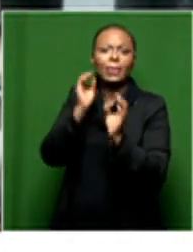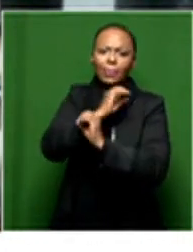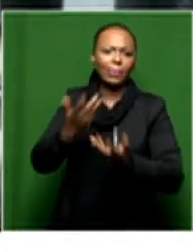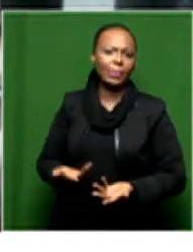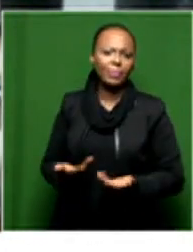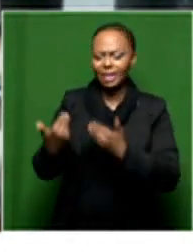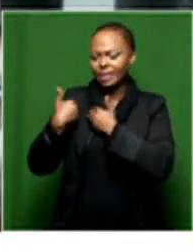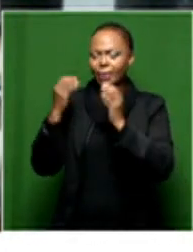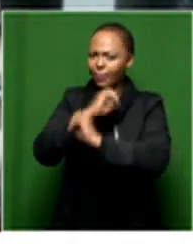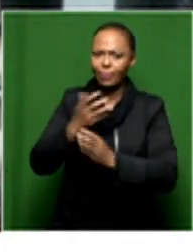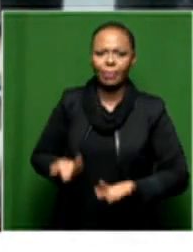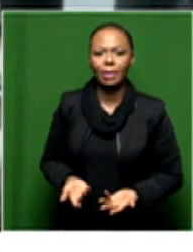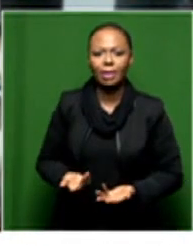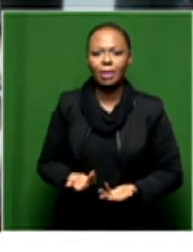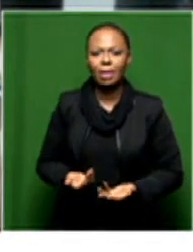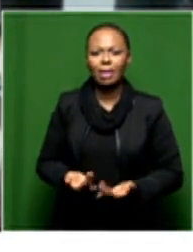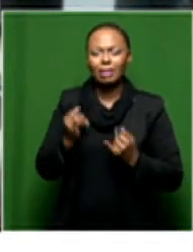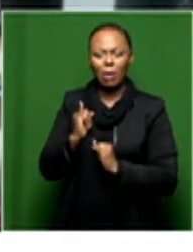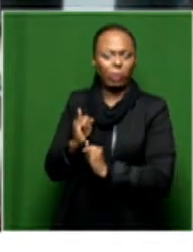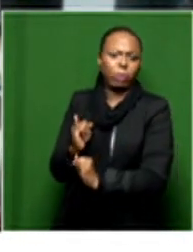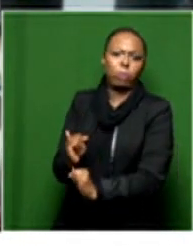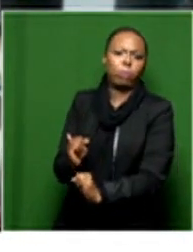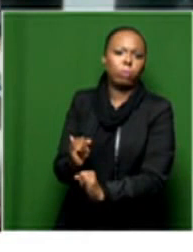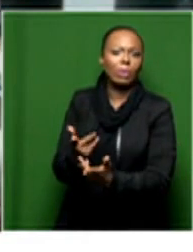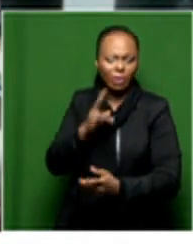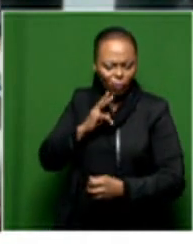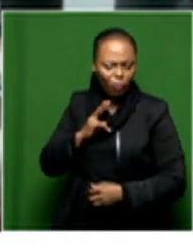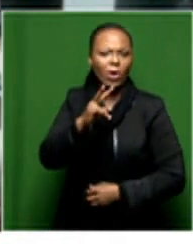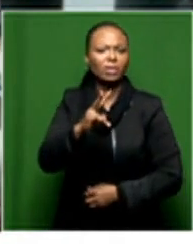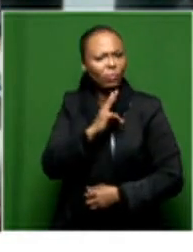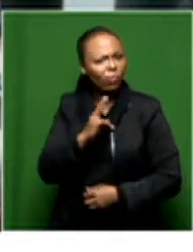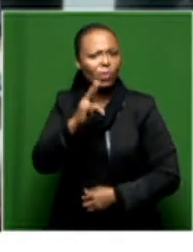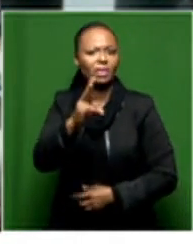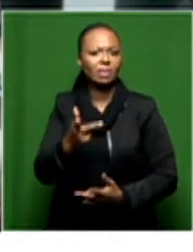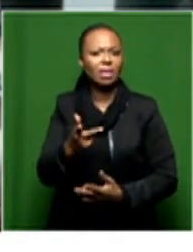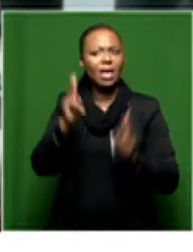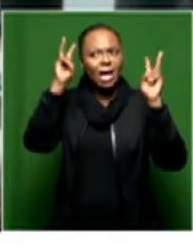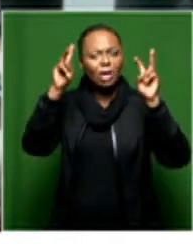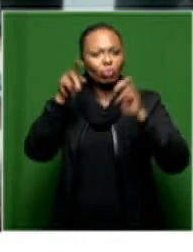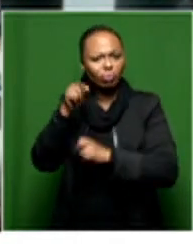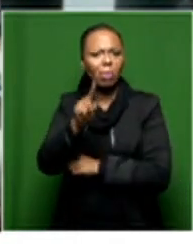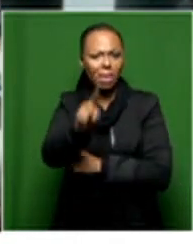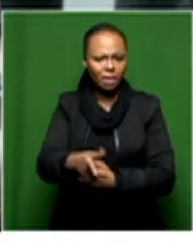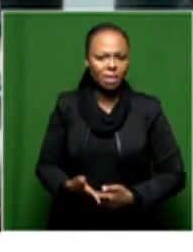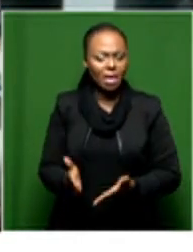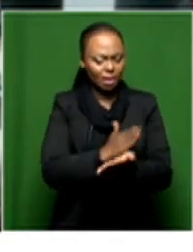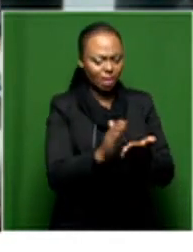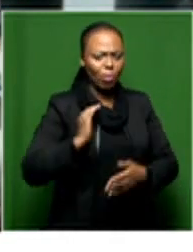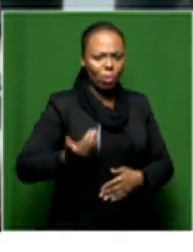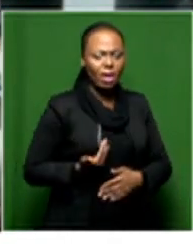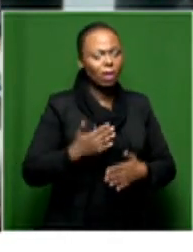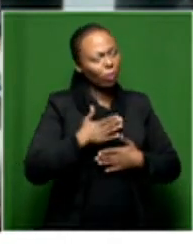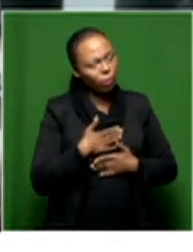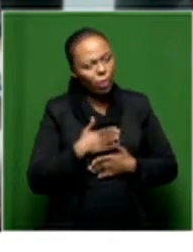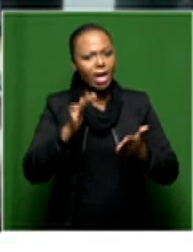appalling. And we need to voice this thing out. Some of the women were happy because of COVID-19